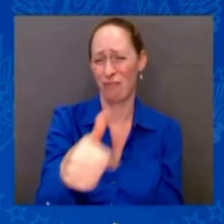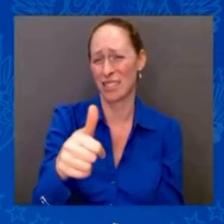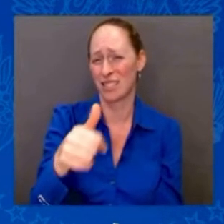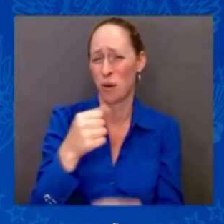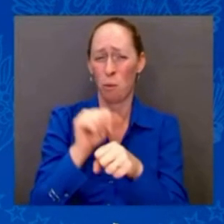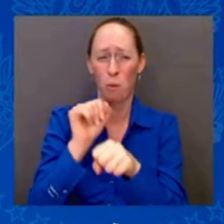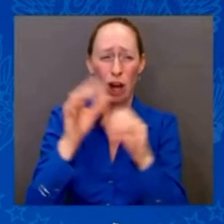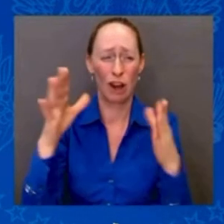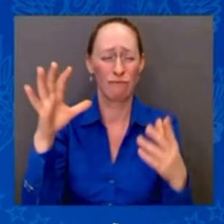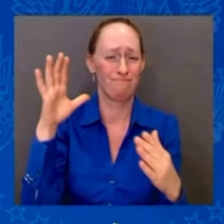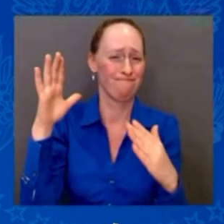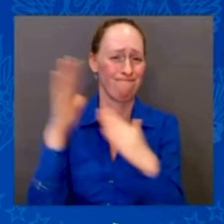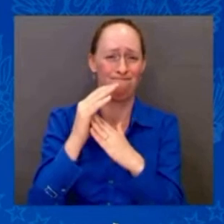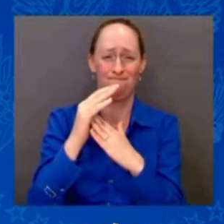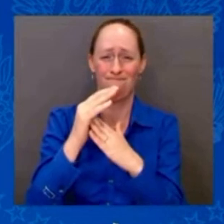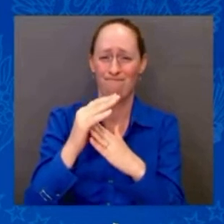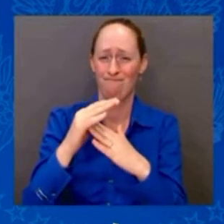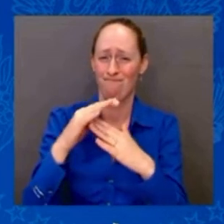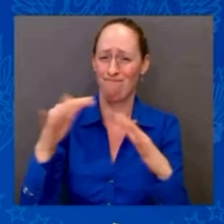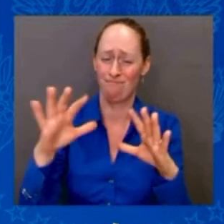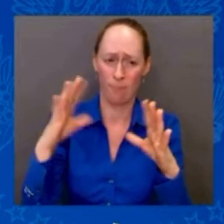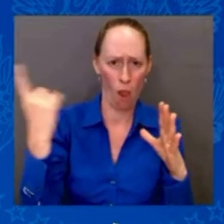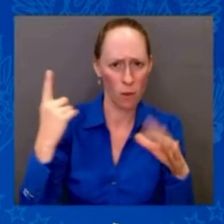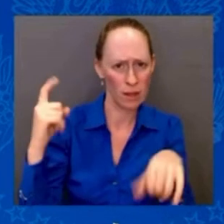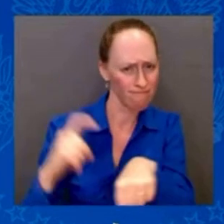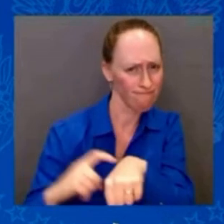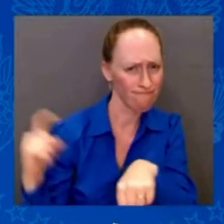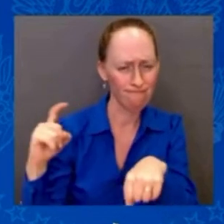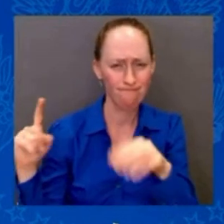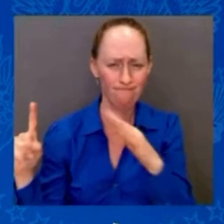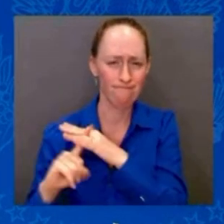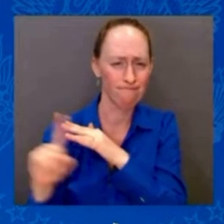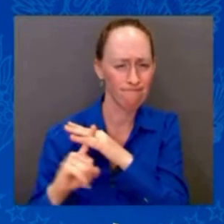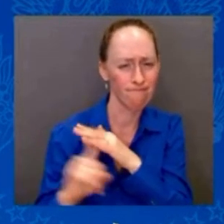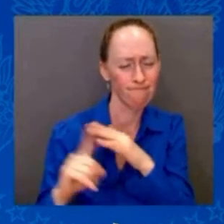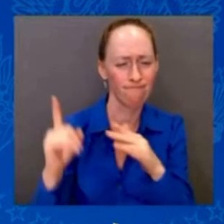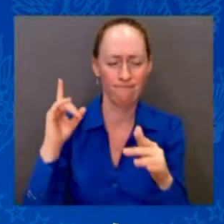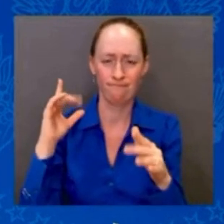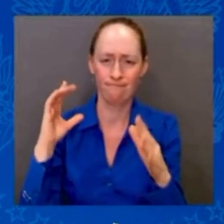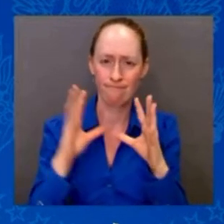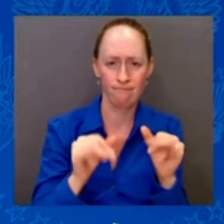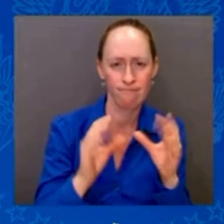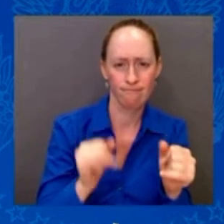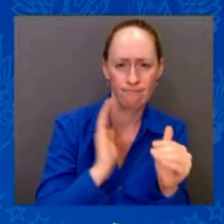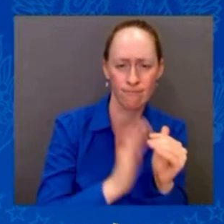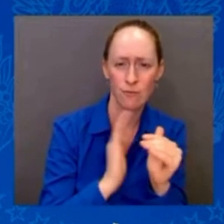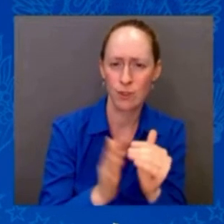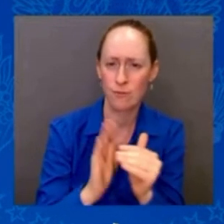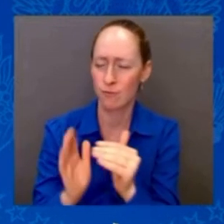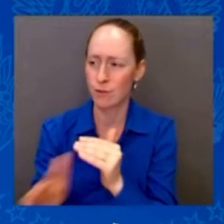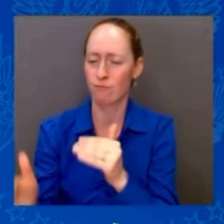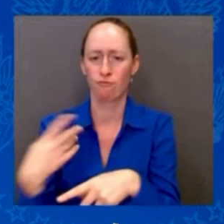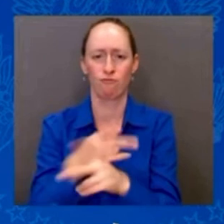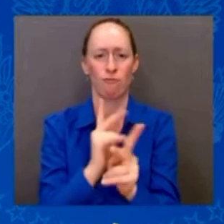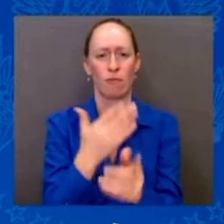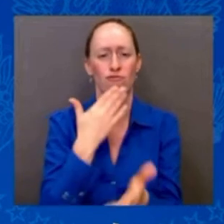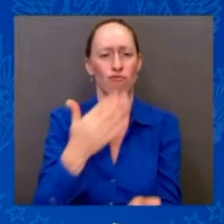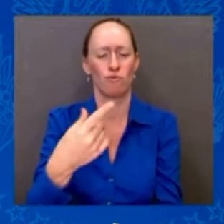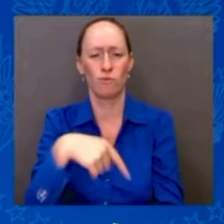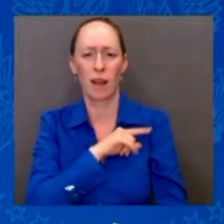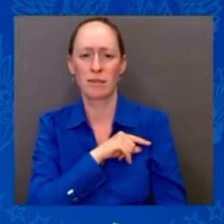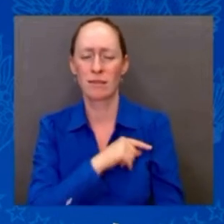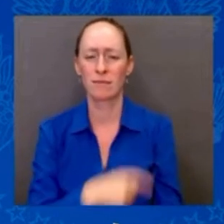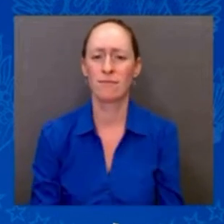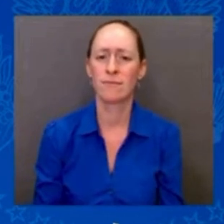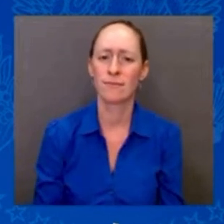understand that. That's why America's support for unions is higher than it's been in nearly 60 years. And to anyone who asks whether unions